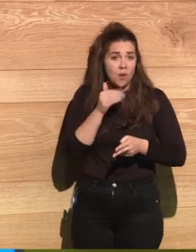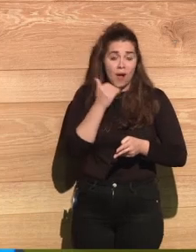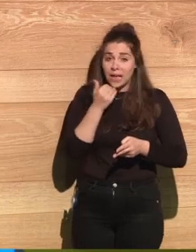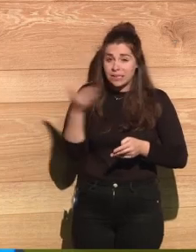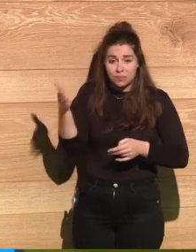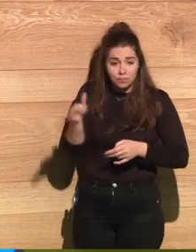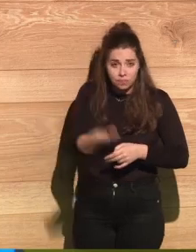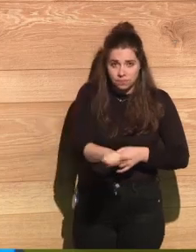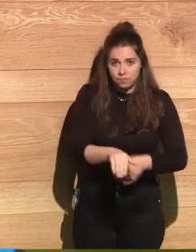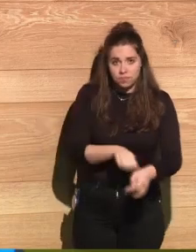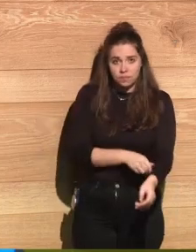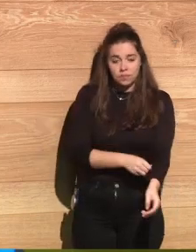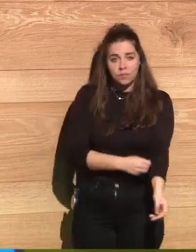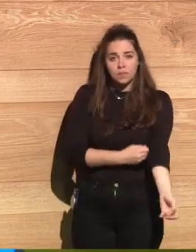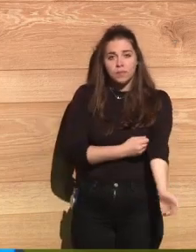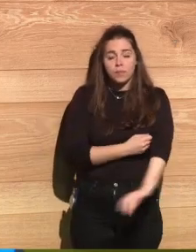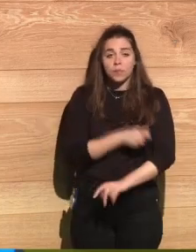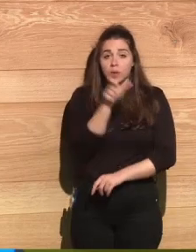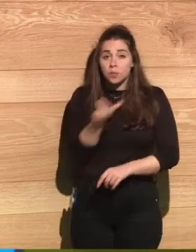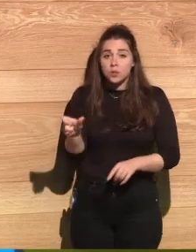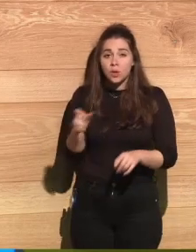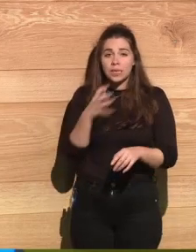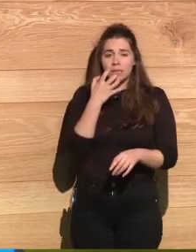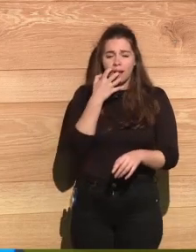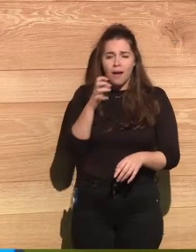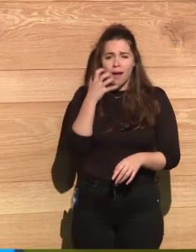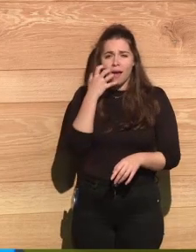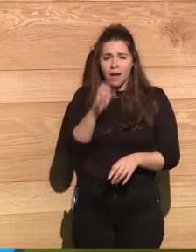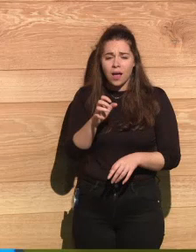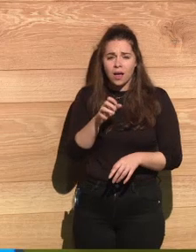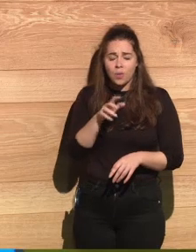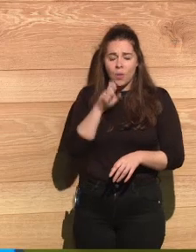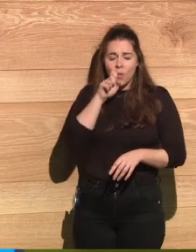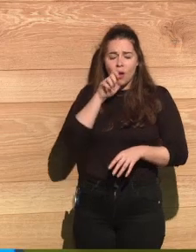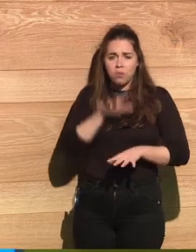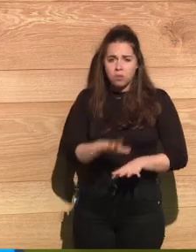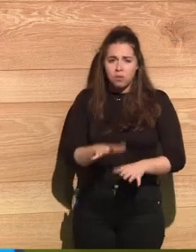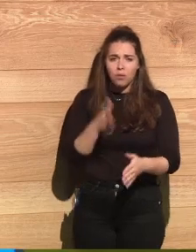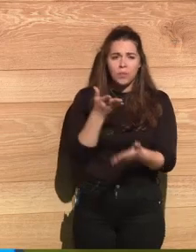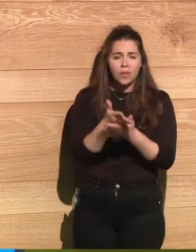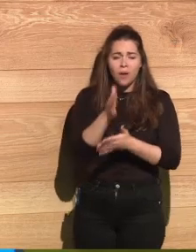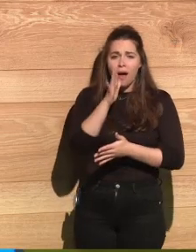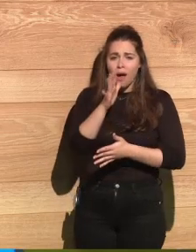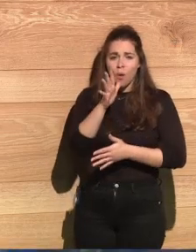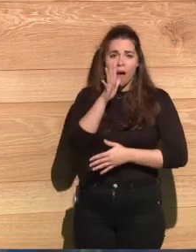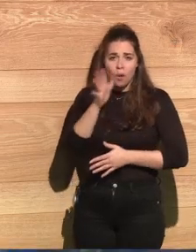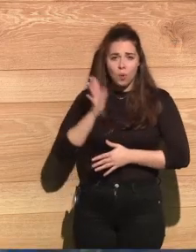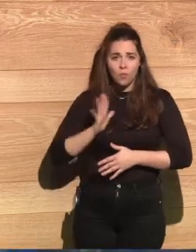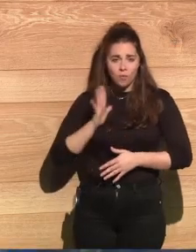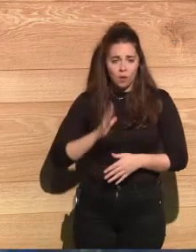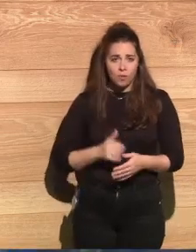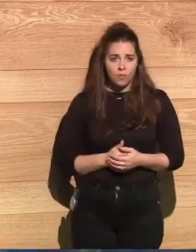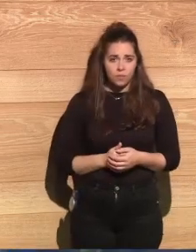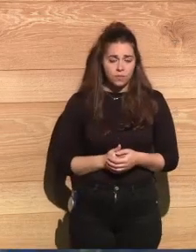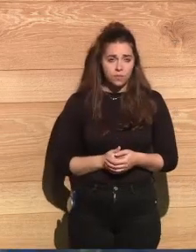and whispering and begging for water, water. Nobody